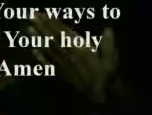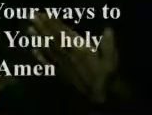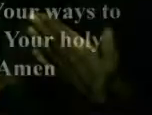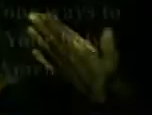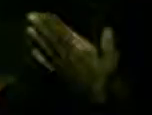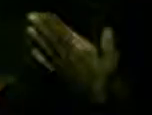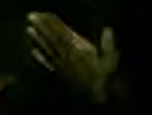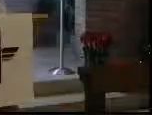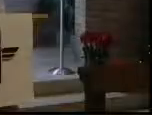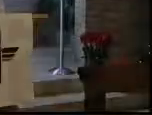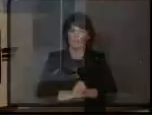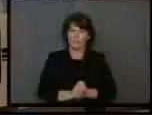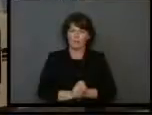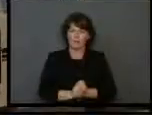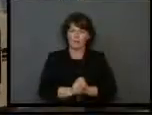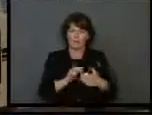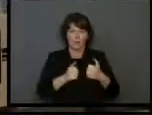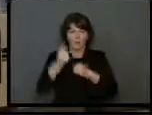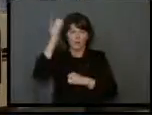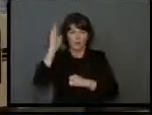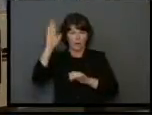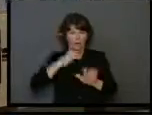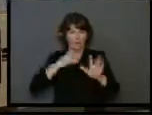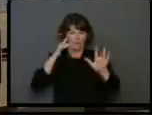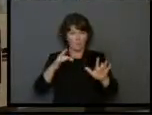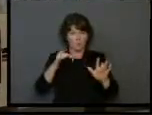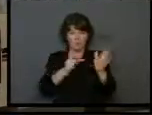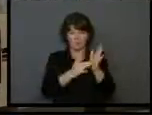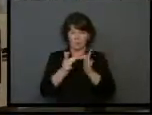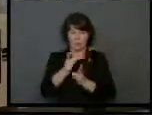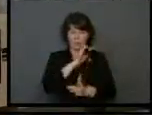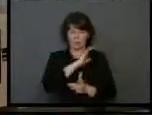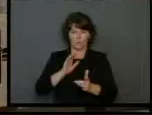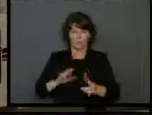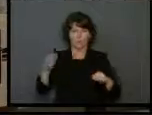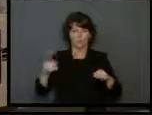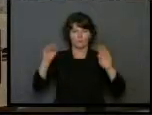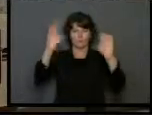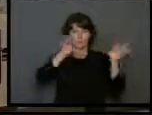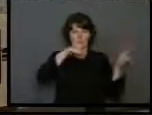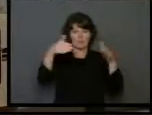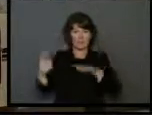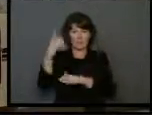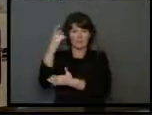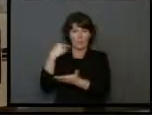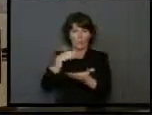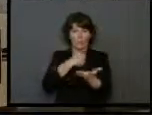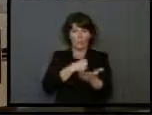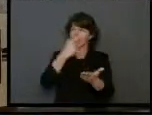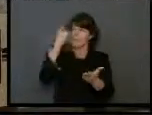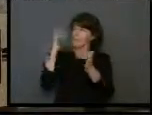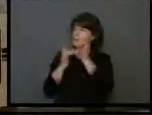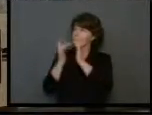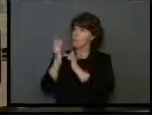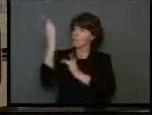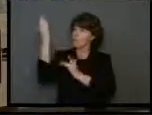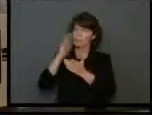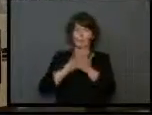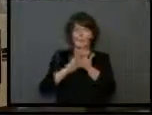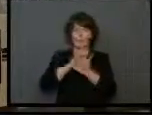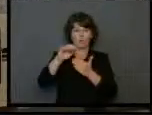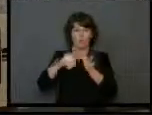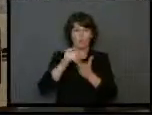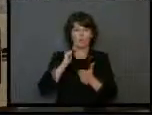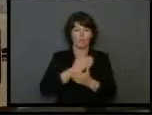Amen. In the mercy of Almighty God, Jesus Christ was given to die for us, and for his sake forgives us